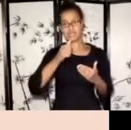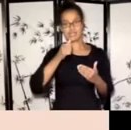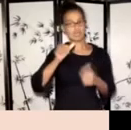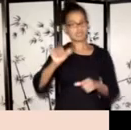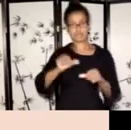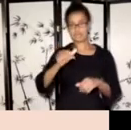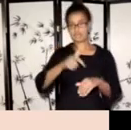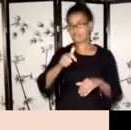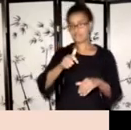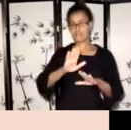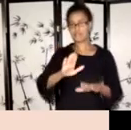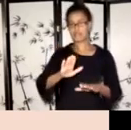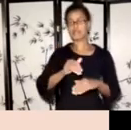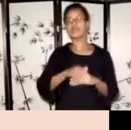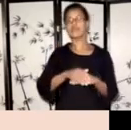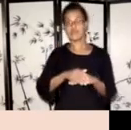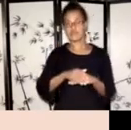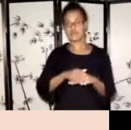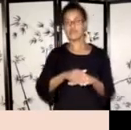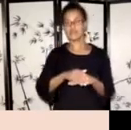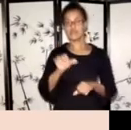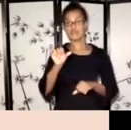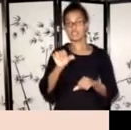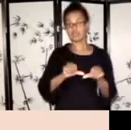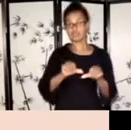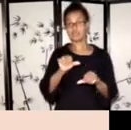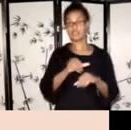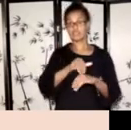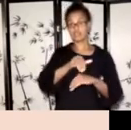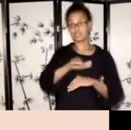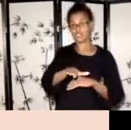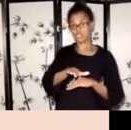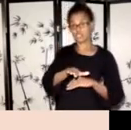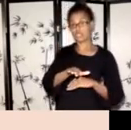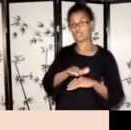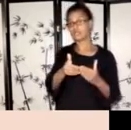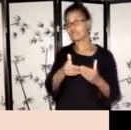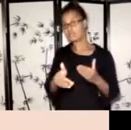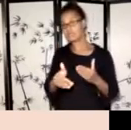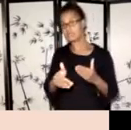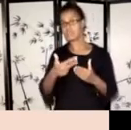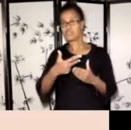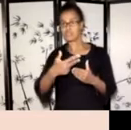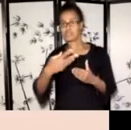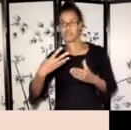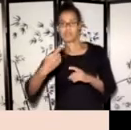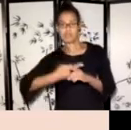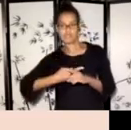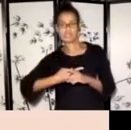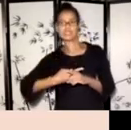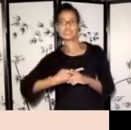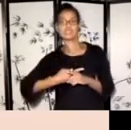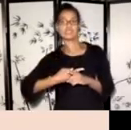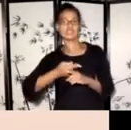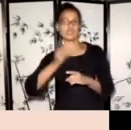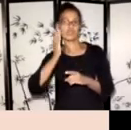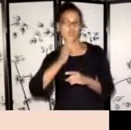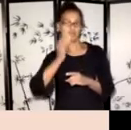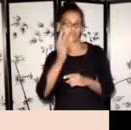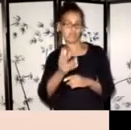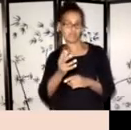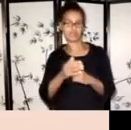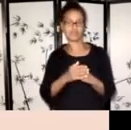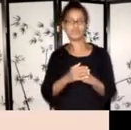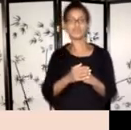from your submission date, you can end to participate three to four months. Uh, try to do all the activities you included in your grant.